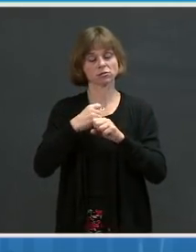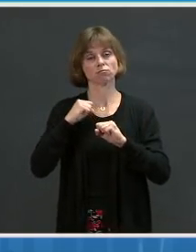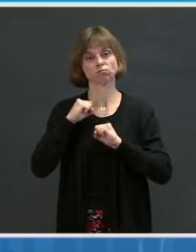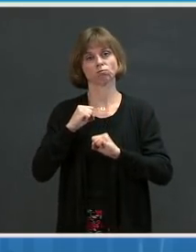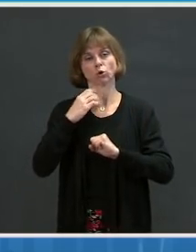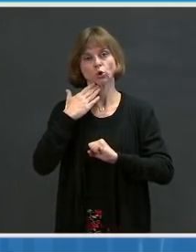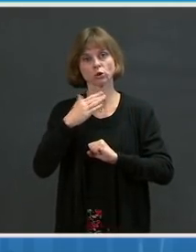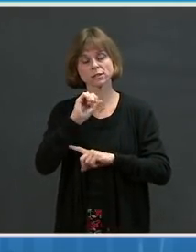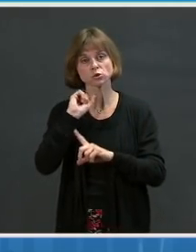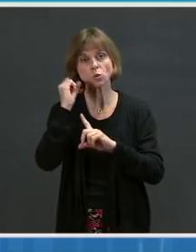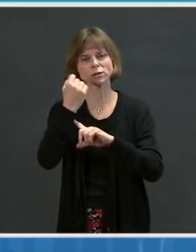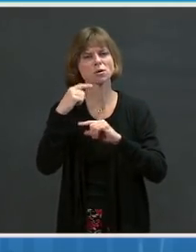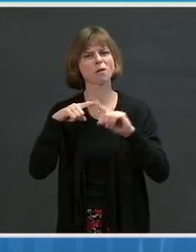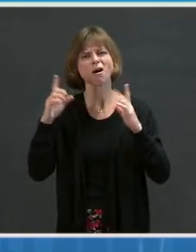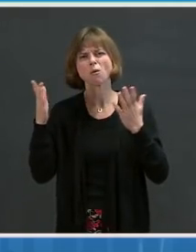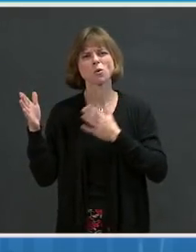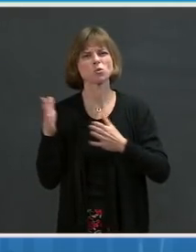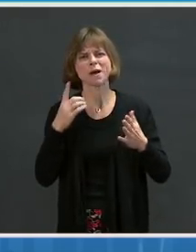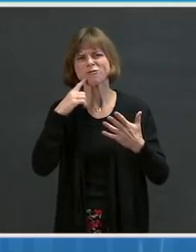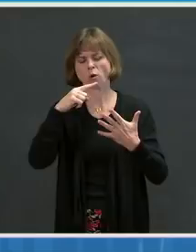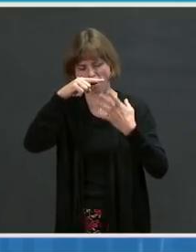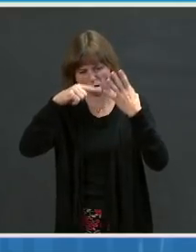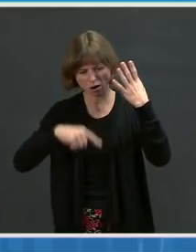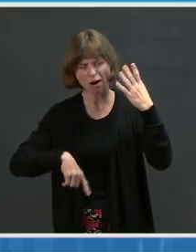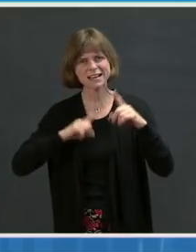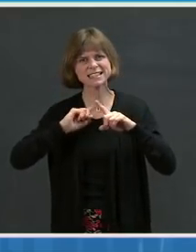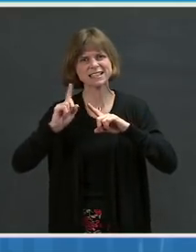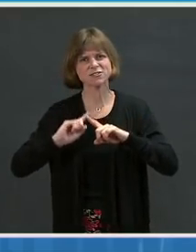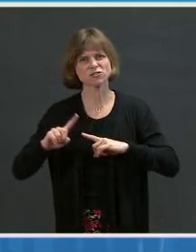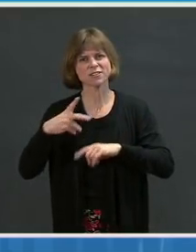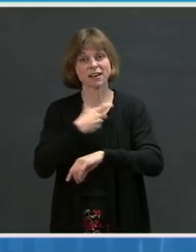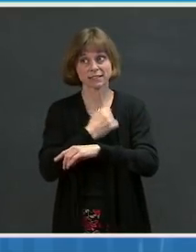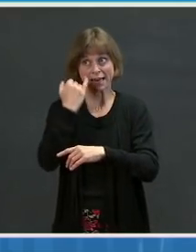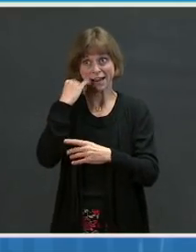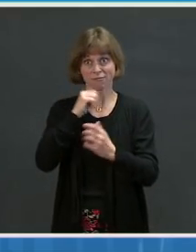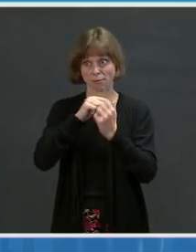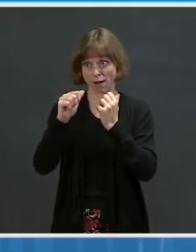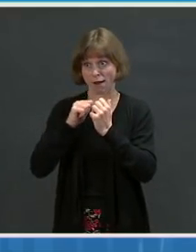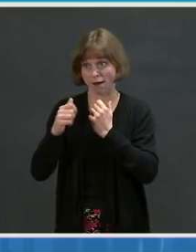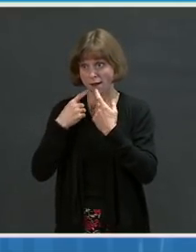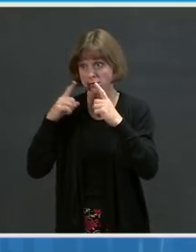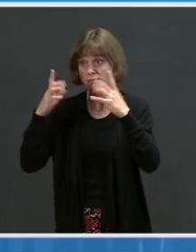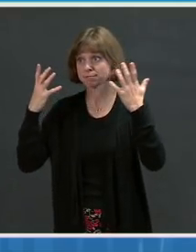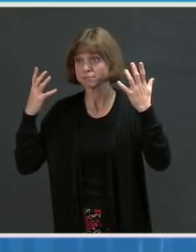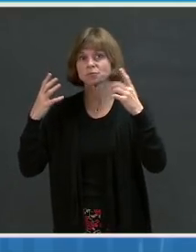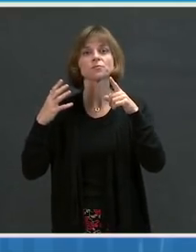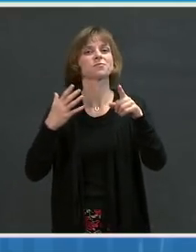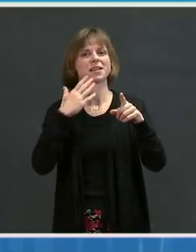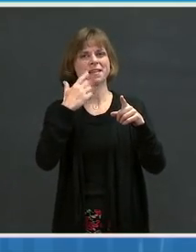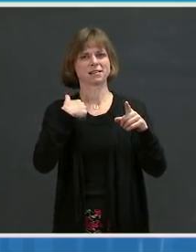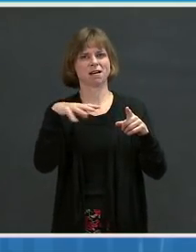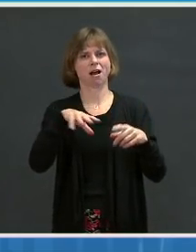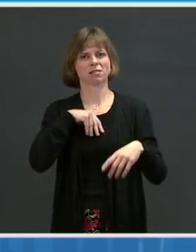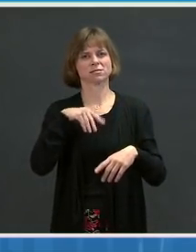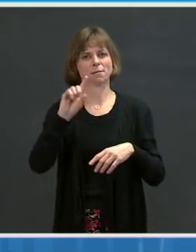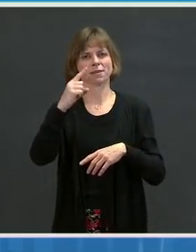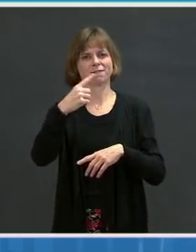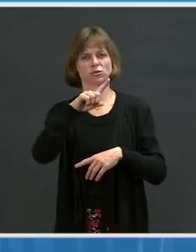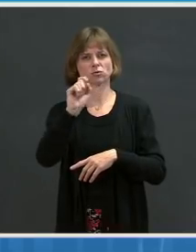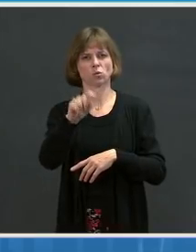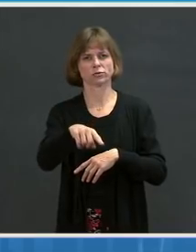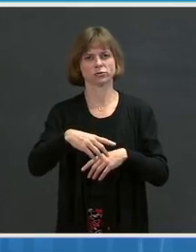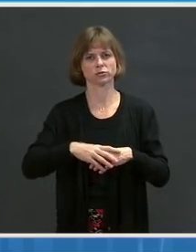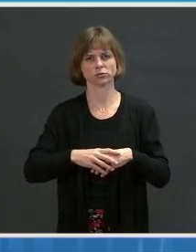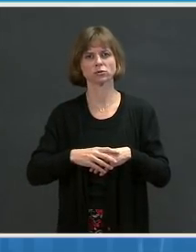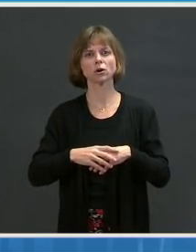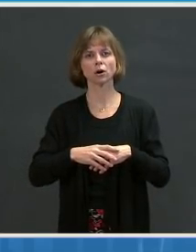But what is the plan for all of these different vaccines if they do succeed? Dr. Okay, thank you, Meg. I'll take the first question related to